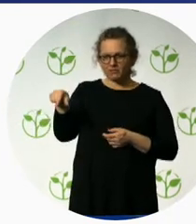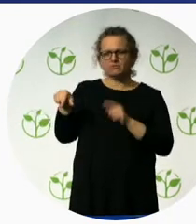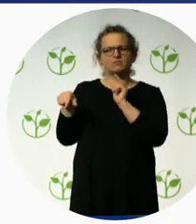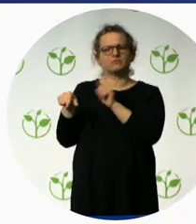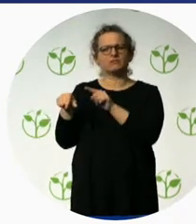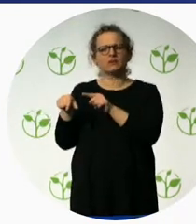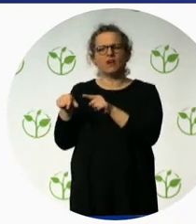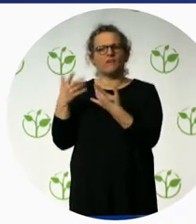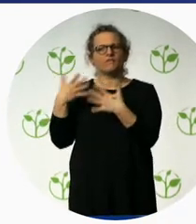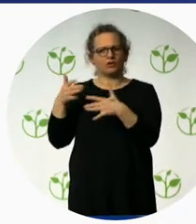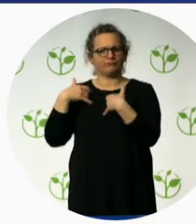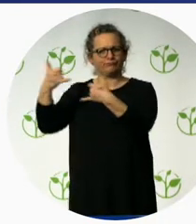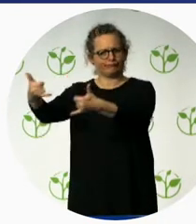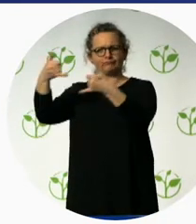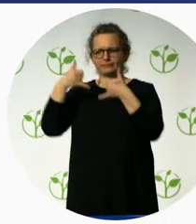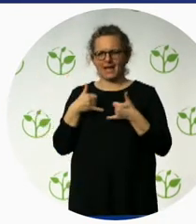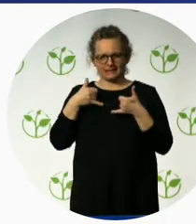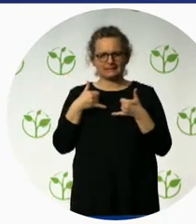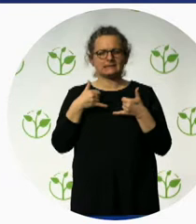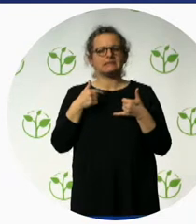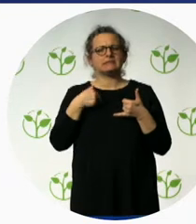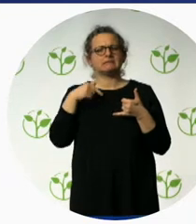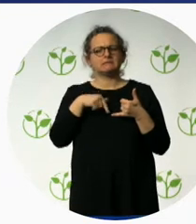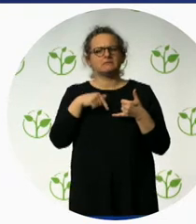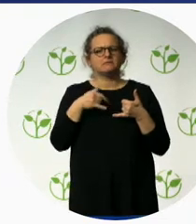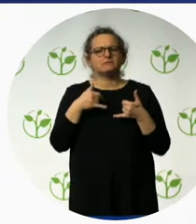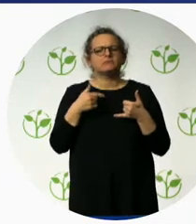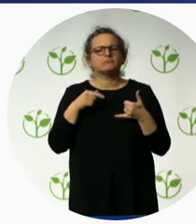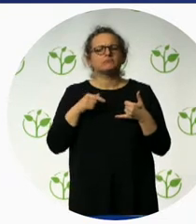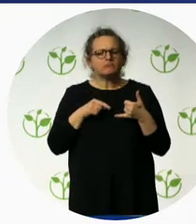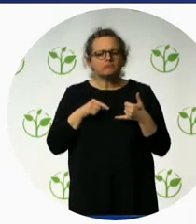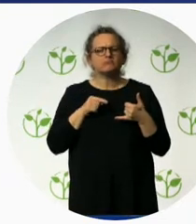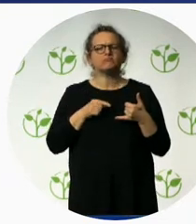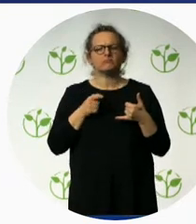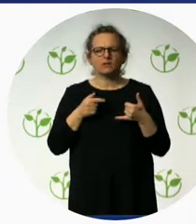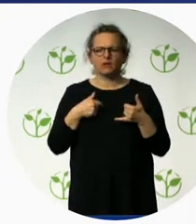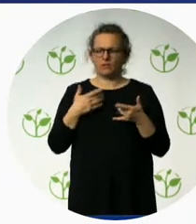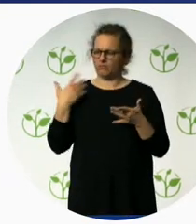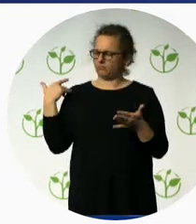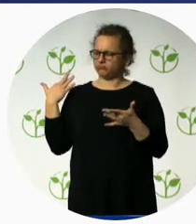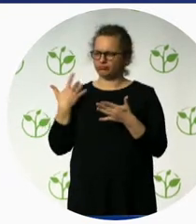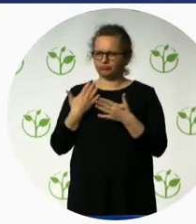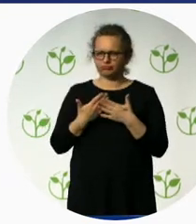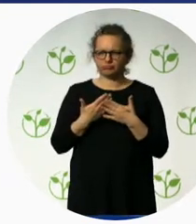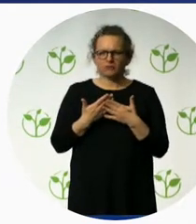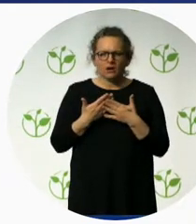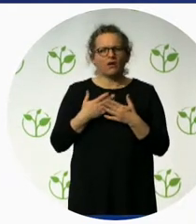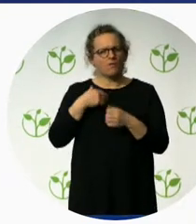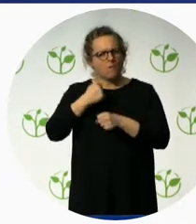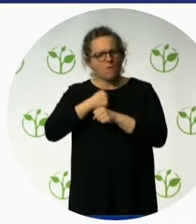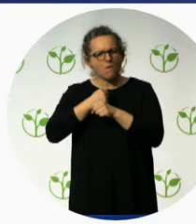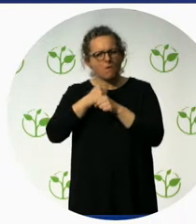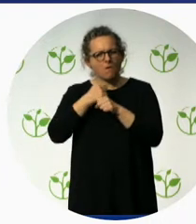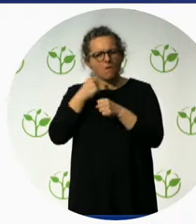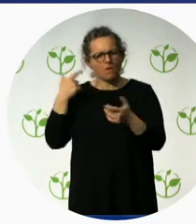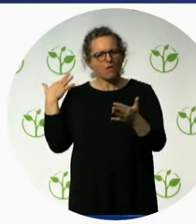and recreation. So, we hand over to Neha to tell us about a buddy program for travelers with and